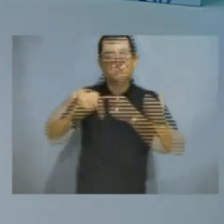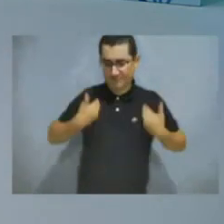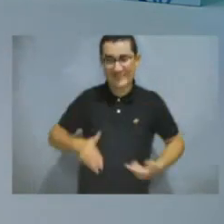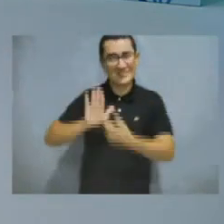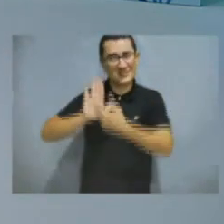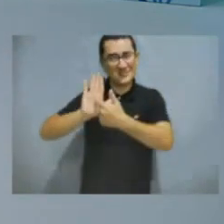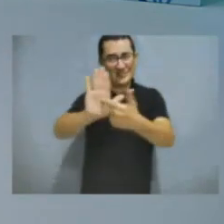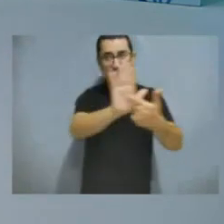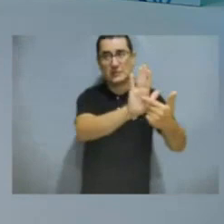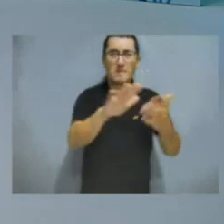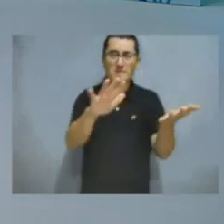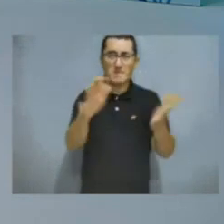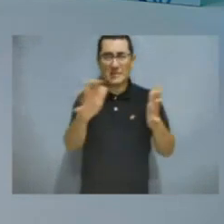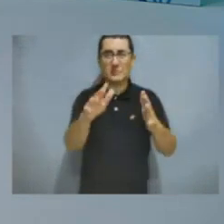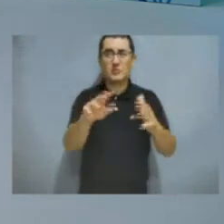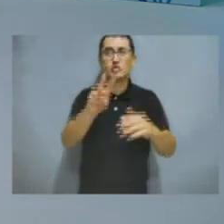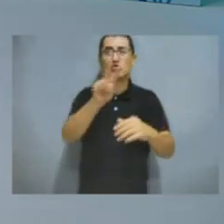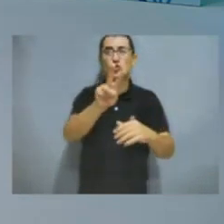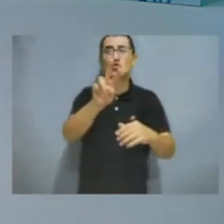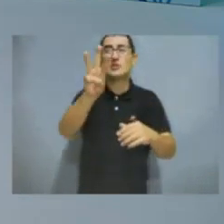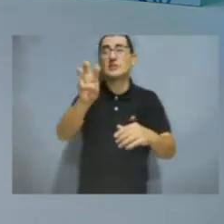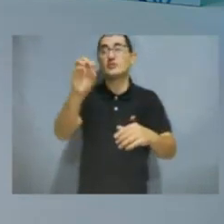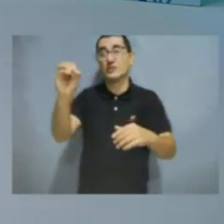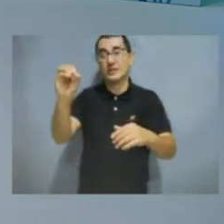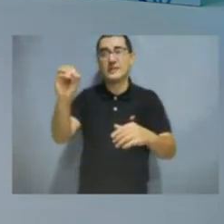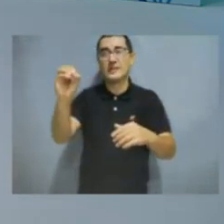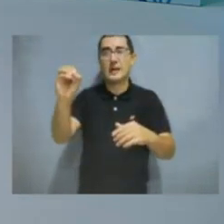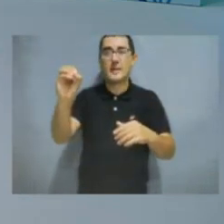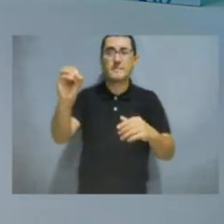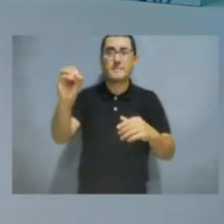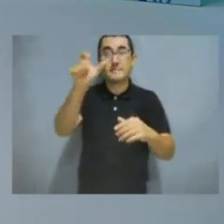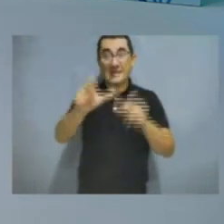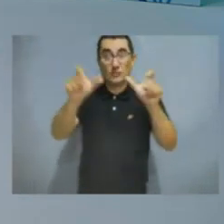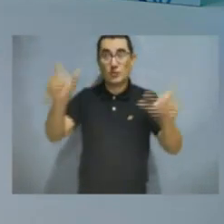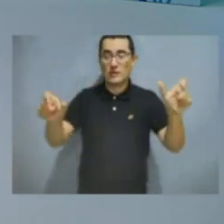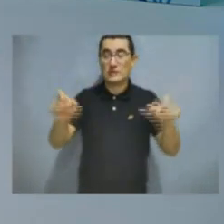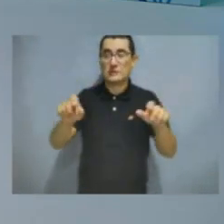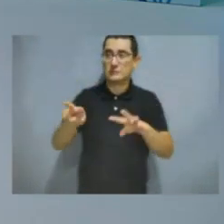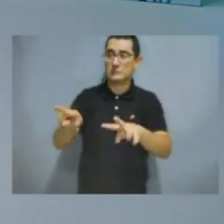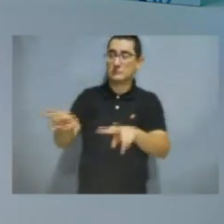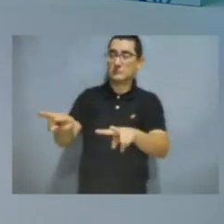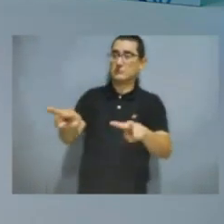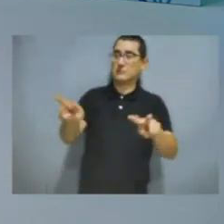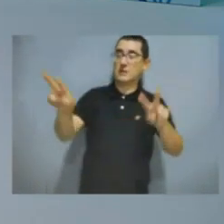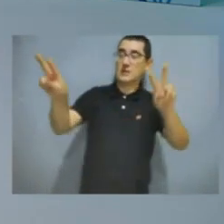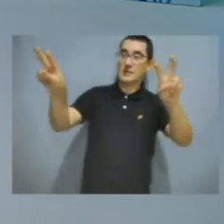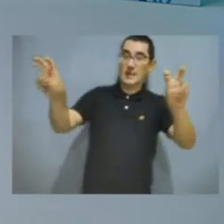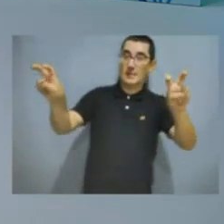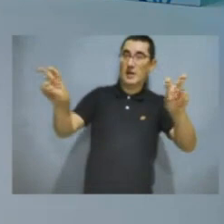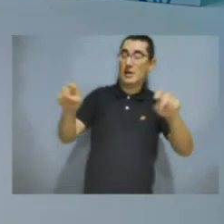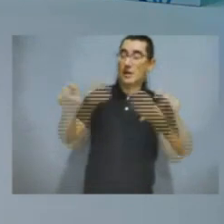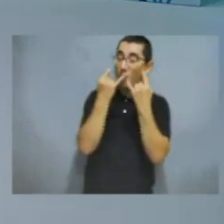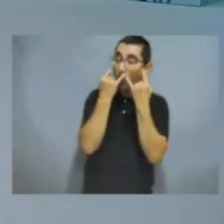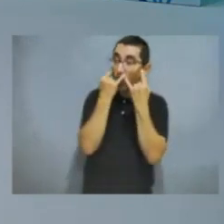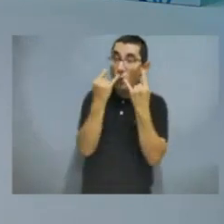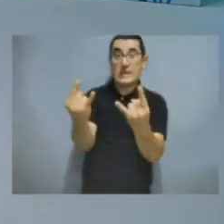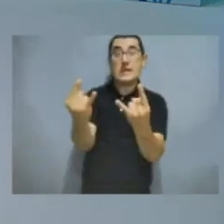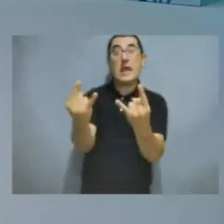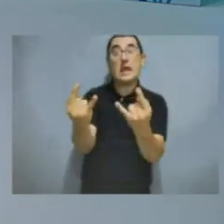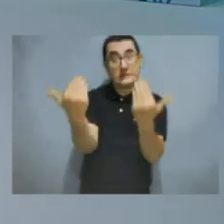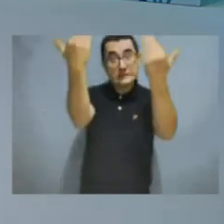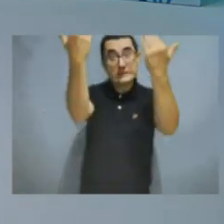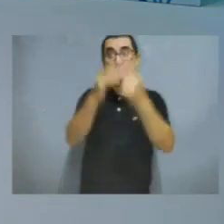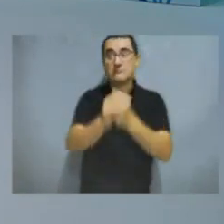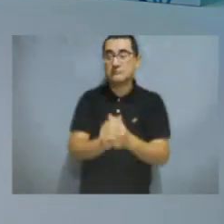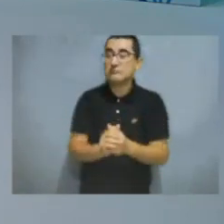had on average 280 persons attended. So that shows really the big interest